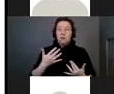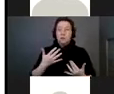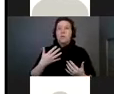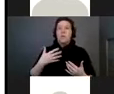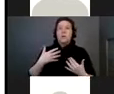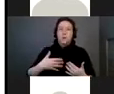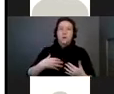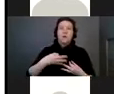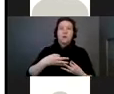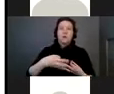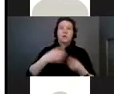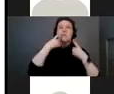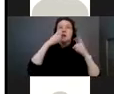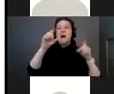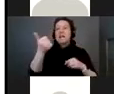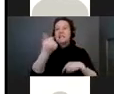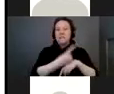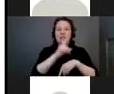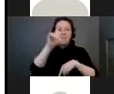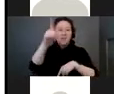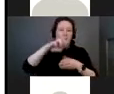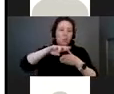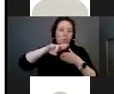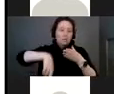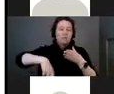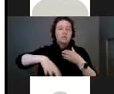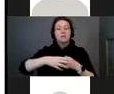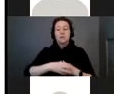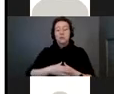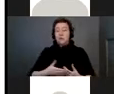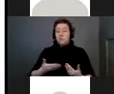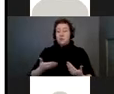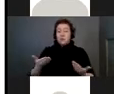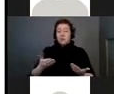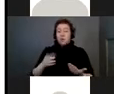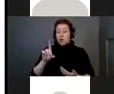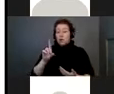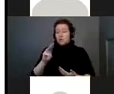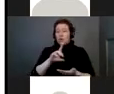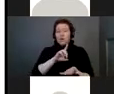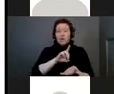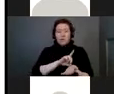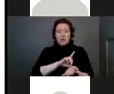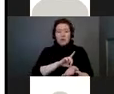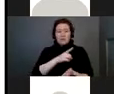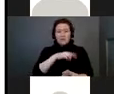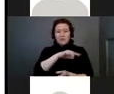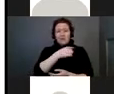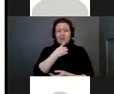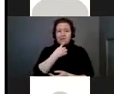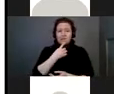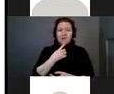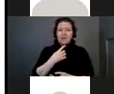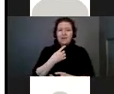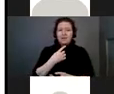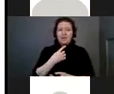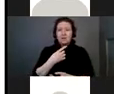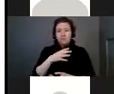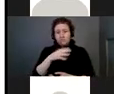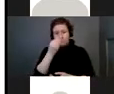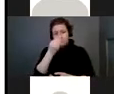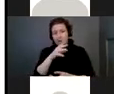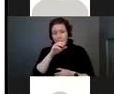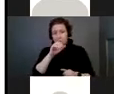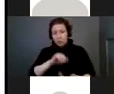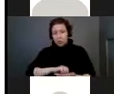results. And the doctors here in Des Moines pretty much told us that we could terminate the pregnancy or